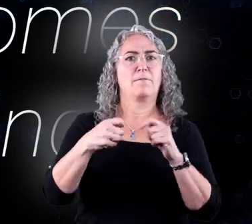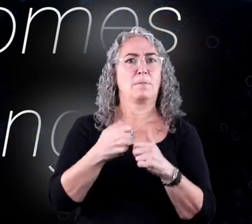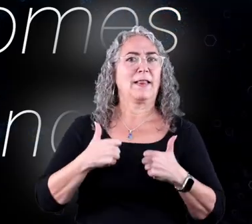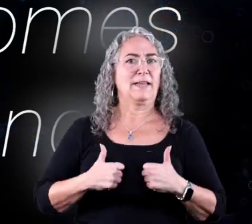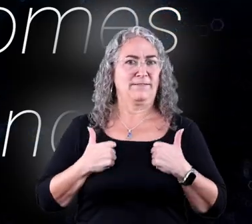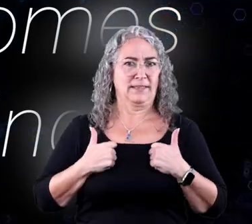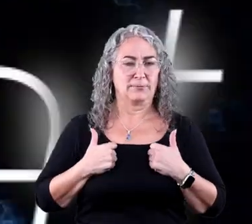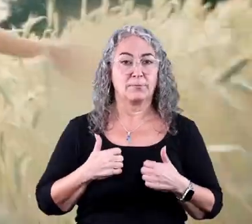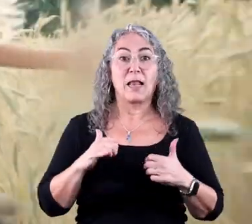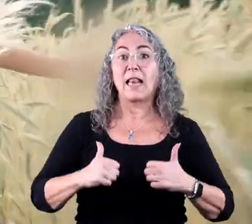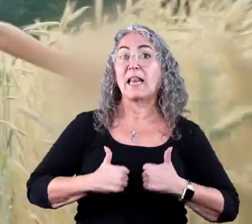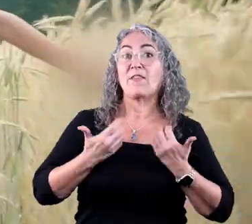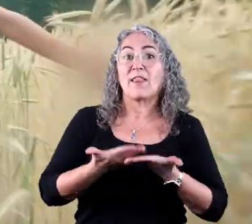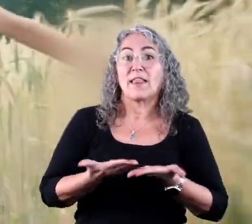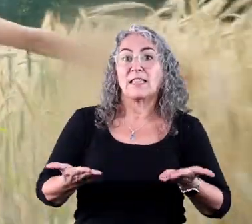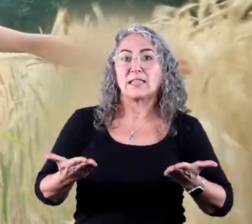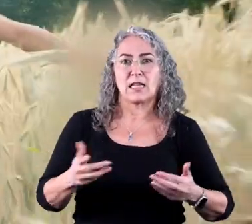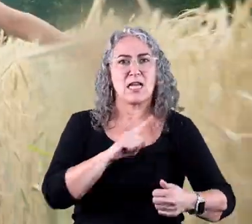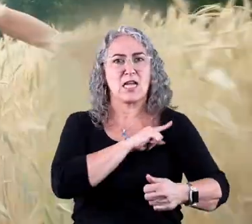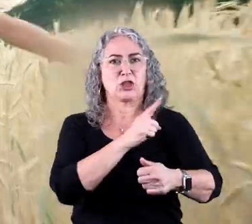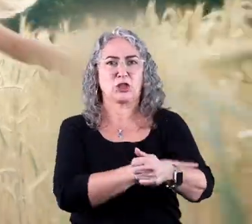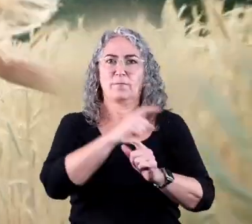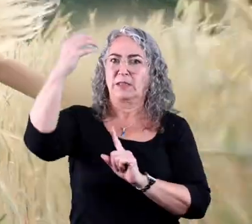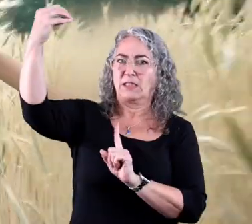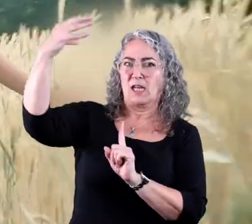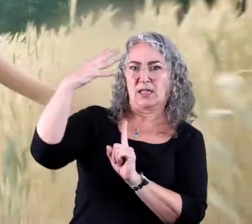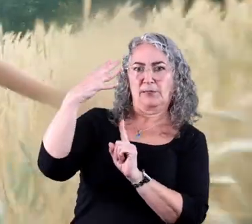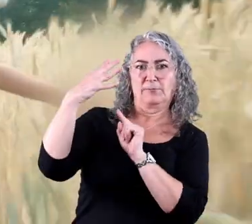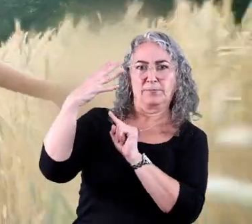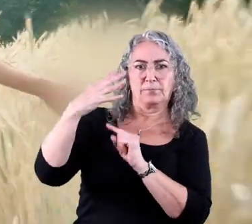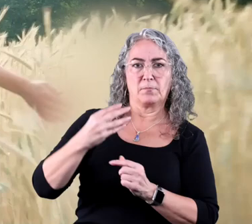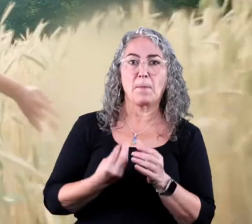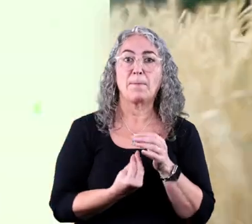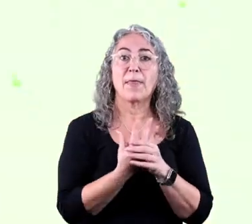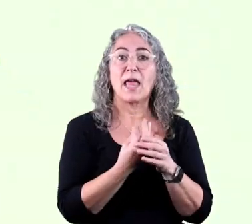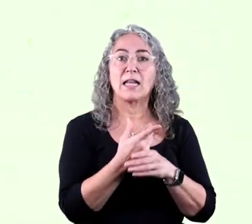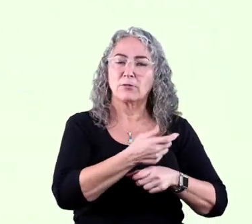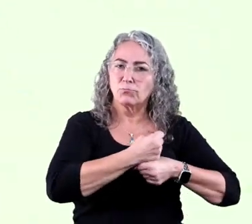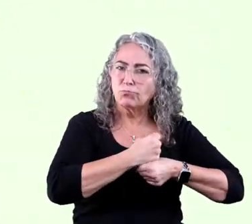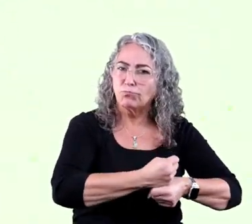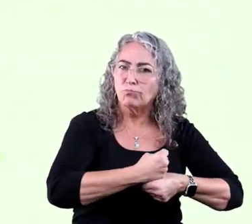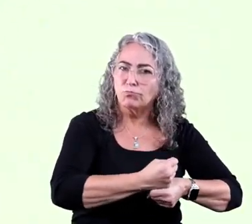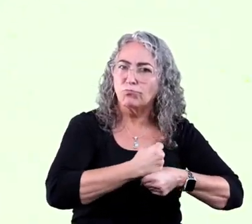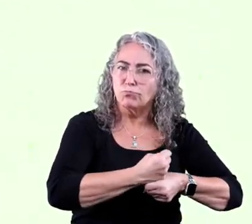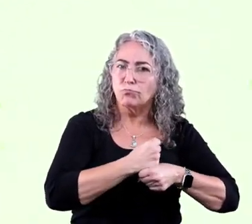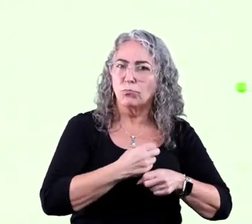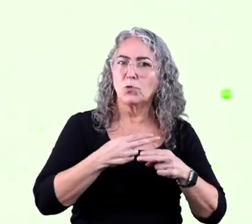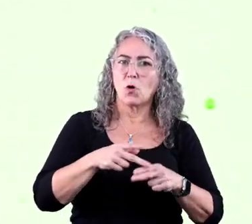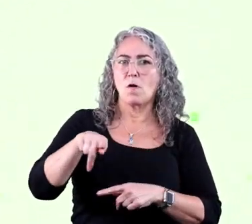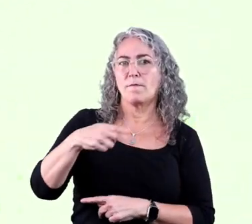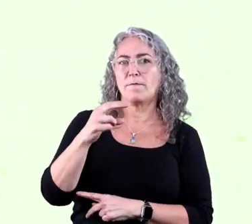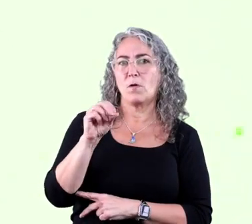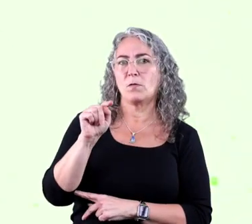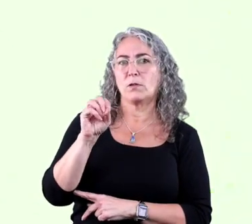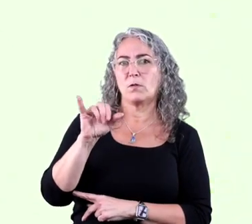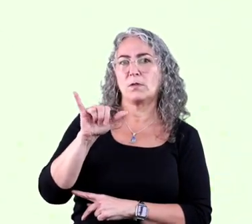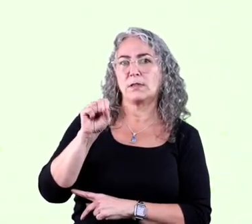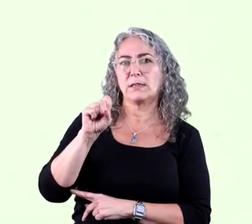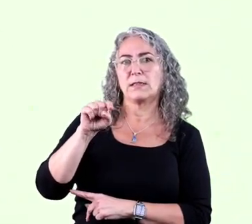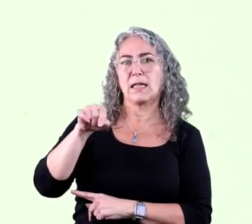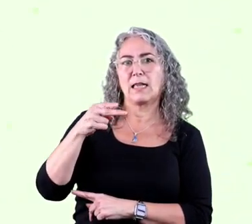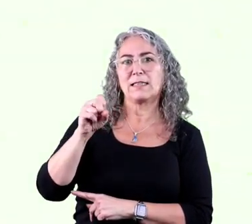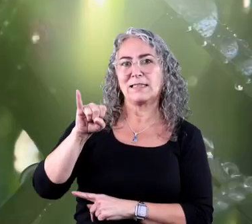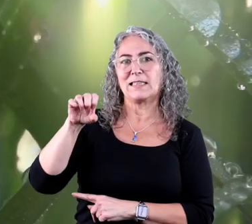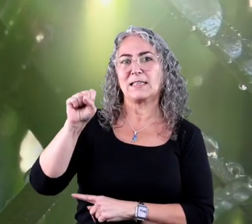things. All living things get their energy from the sun. Plants get it through a process called photosynthesis.